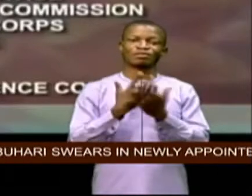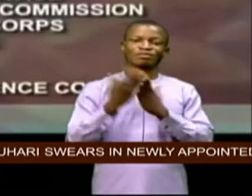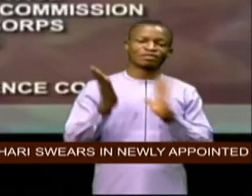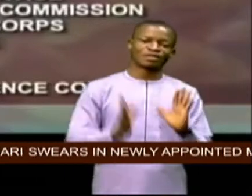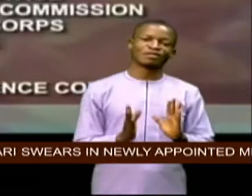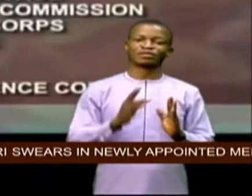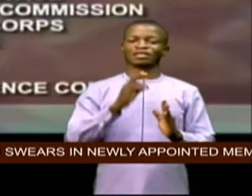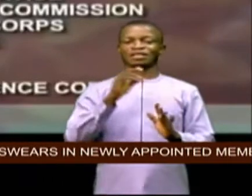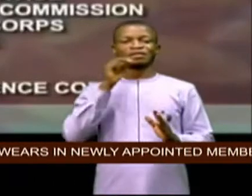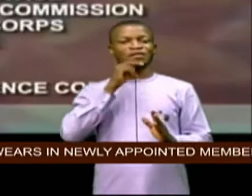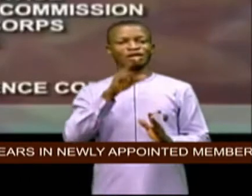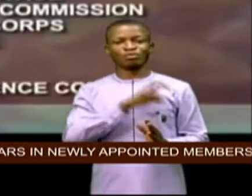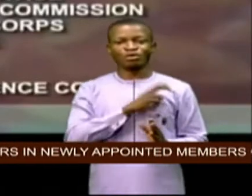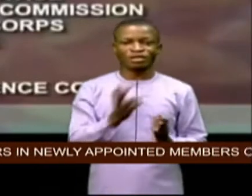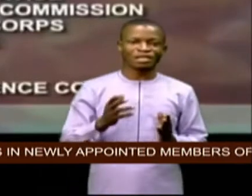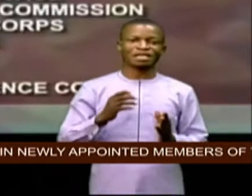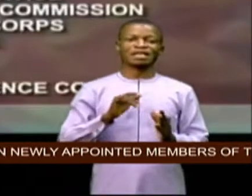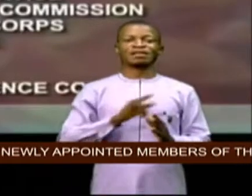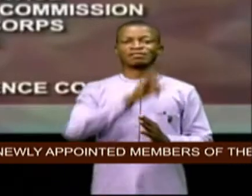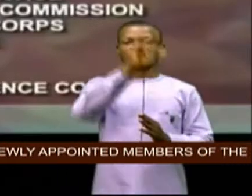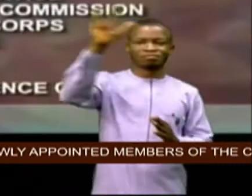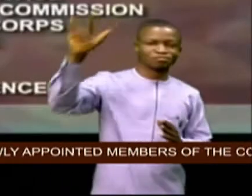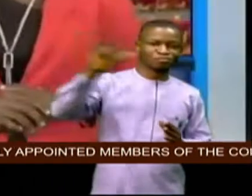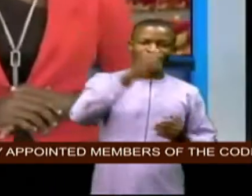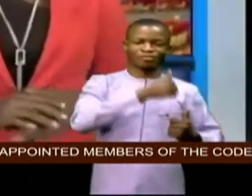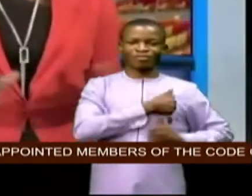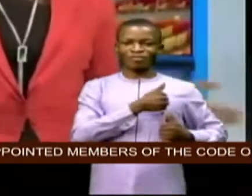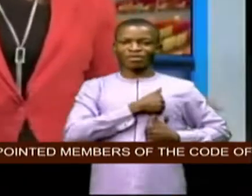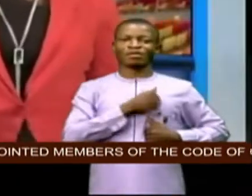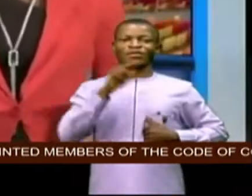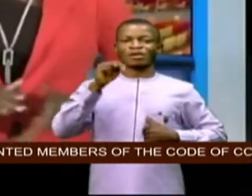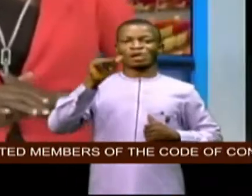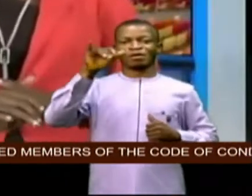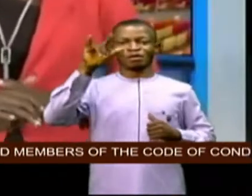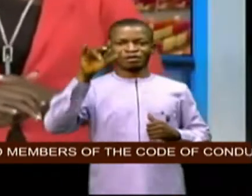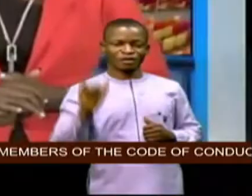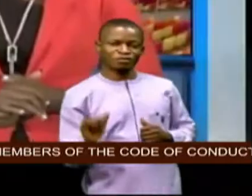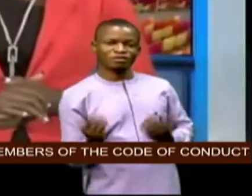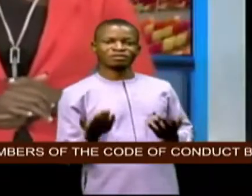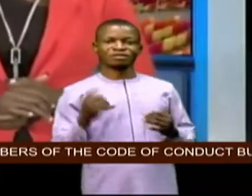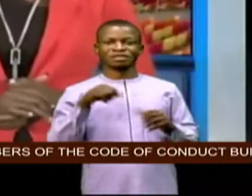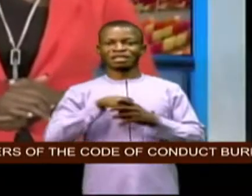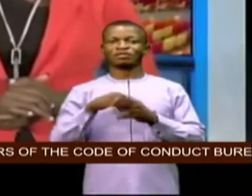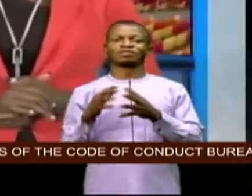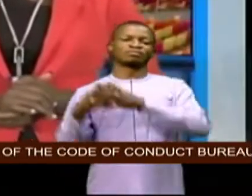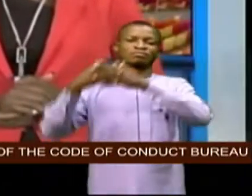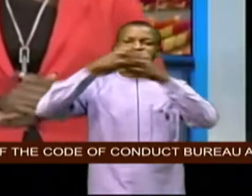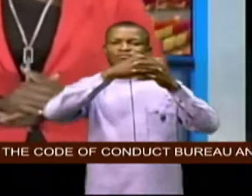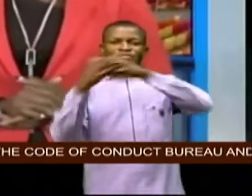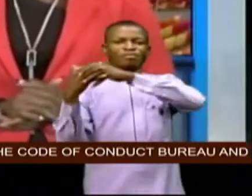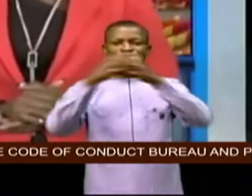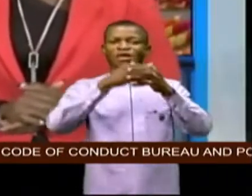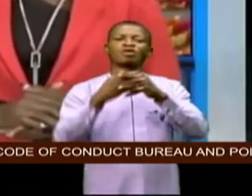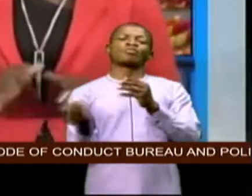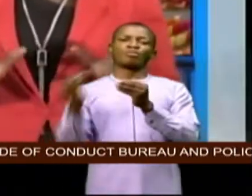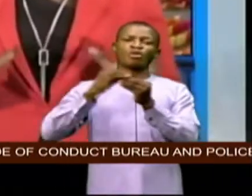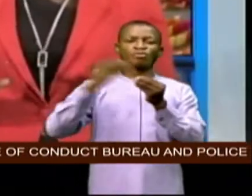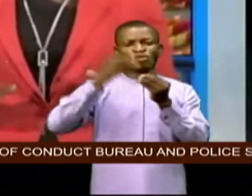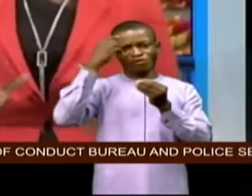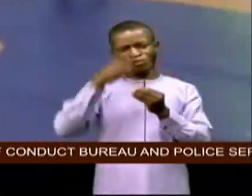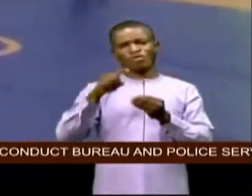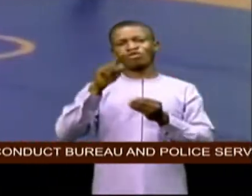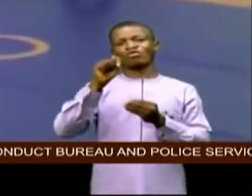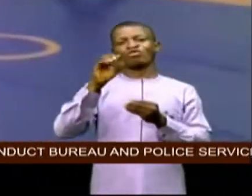call nigerian force and the nigerian navy in wrestling more qualifications for the tokyo olympic games are